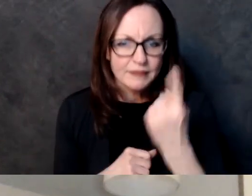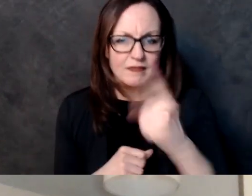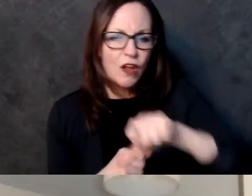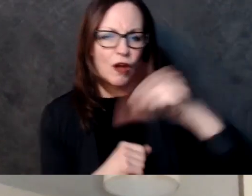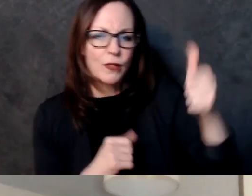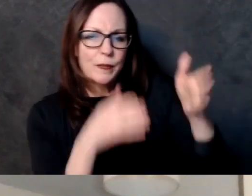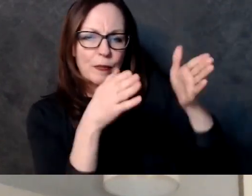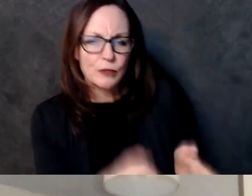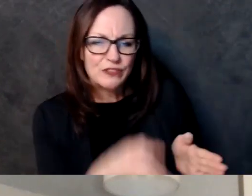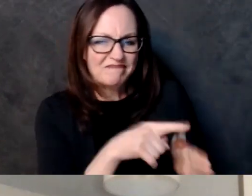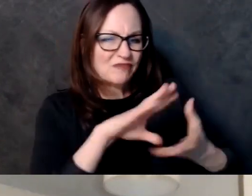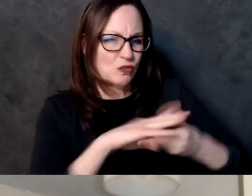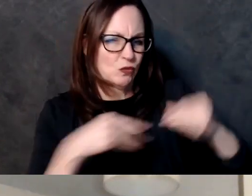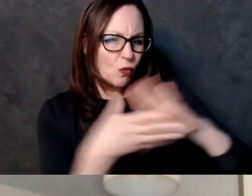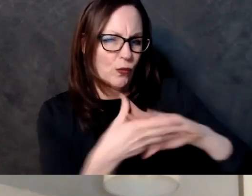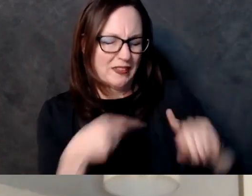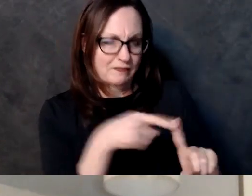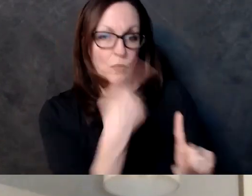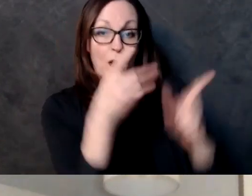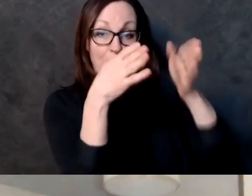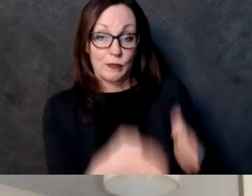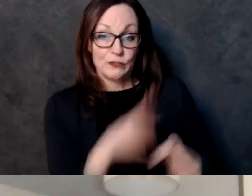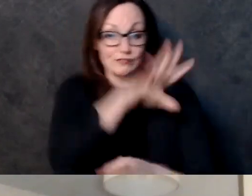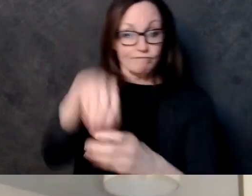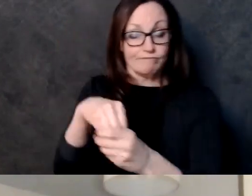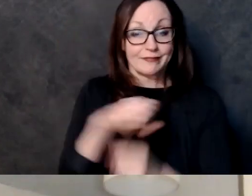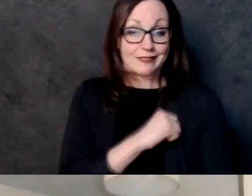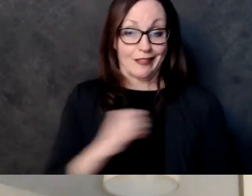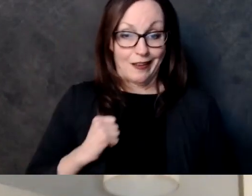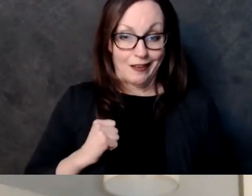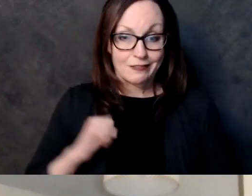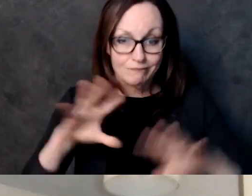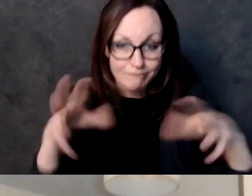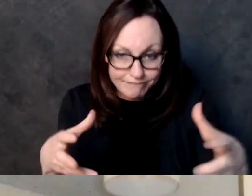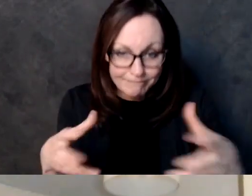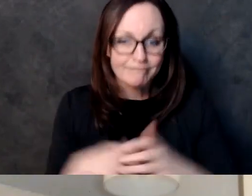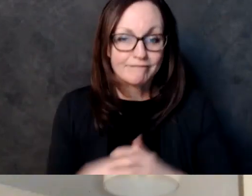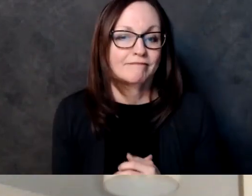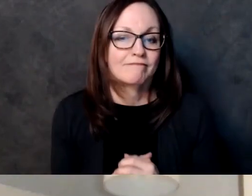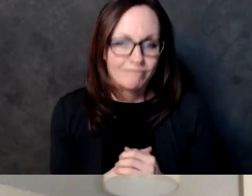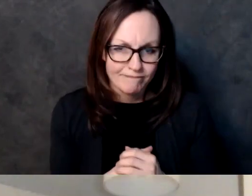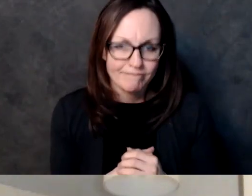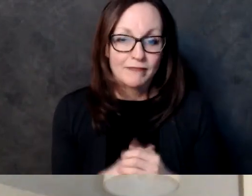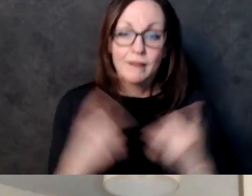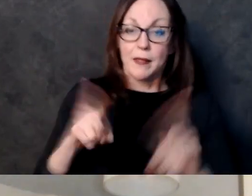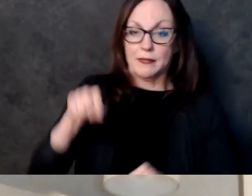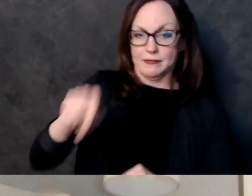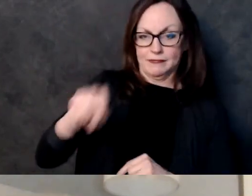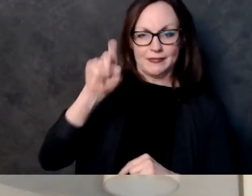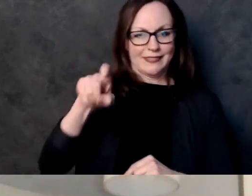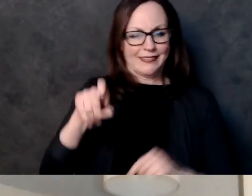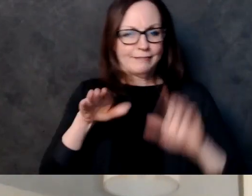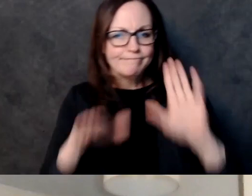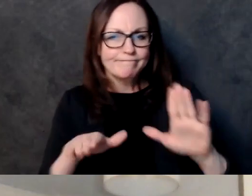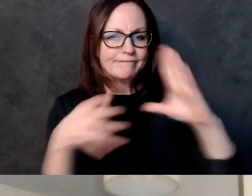hearing he didn't have any of the uh experts testify who were there didn't have the committee clerks testify but he had all these people making all these wild accusations